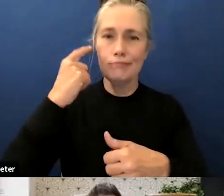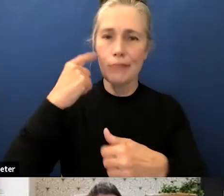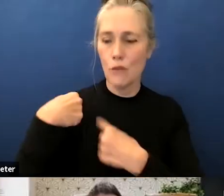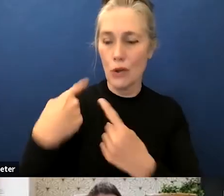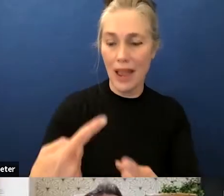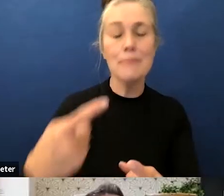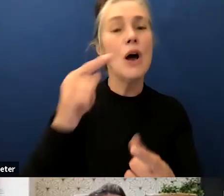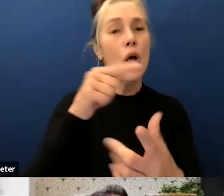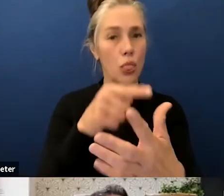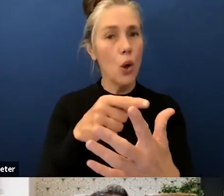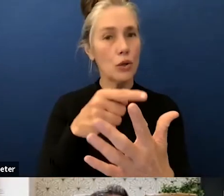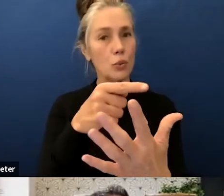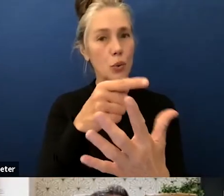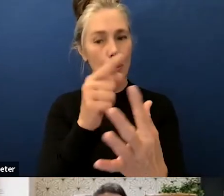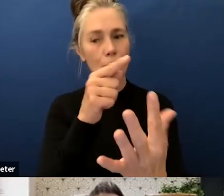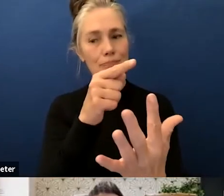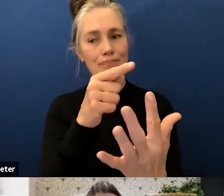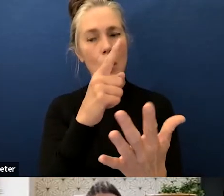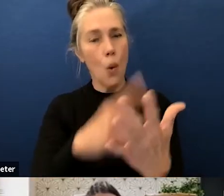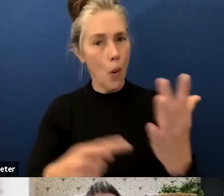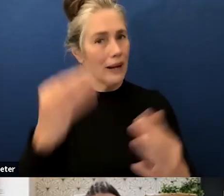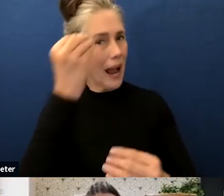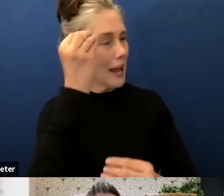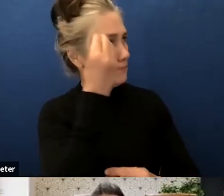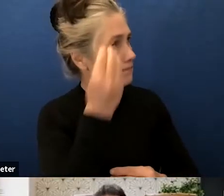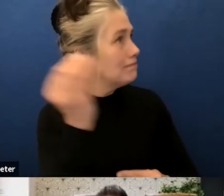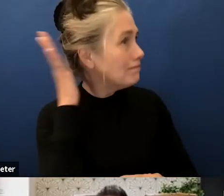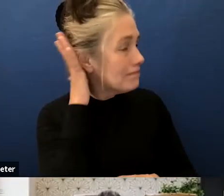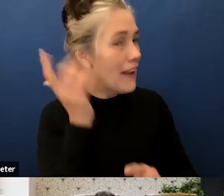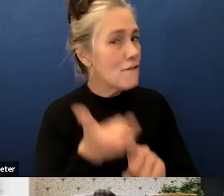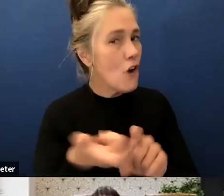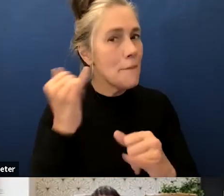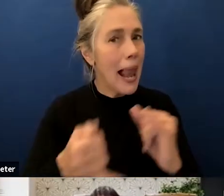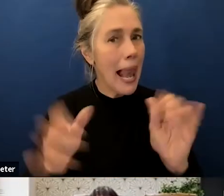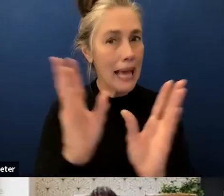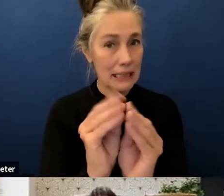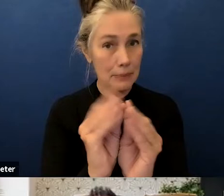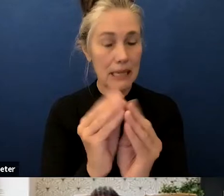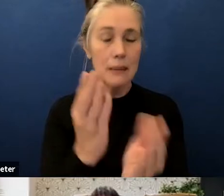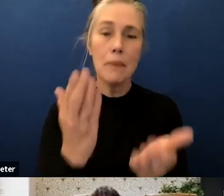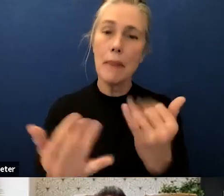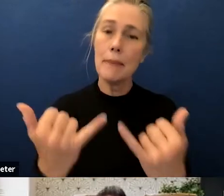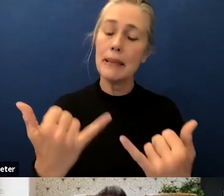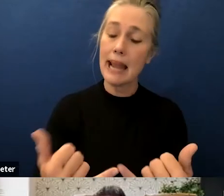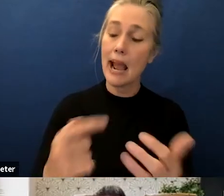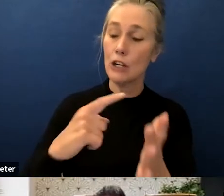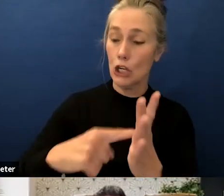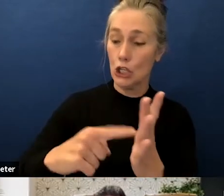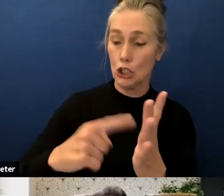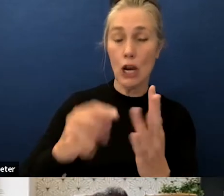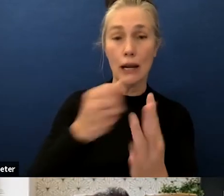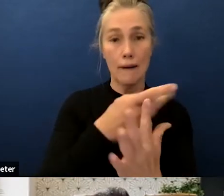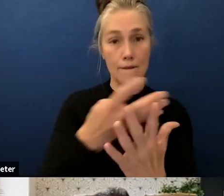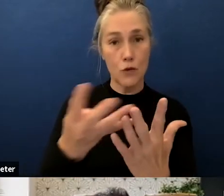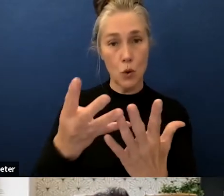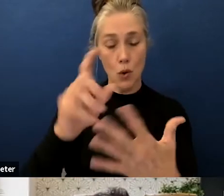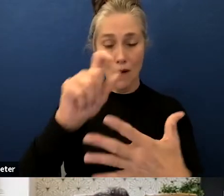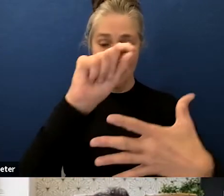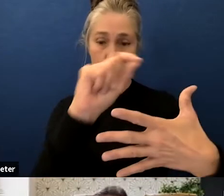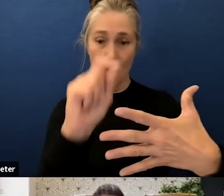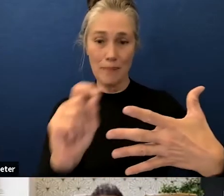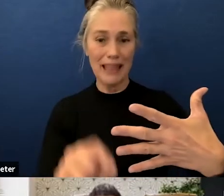and then again tonight i'm hoping that we can maybe uh at a minimum check uh a couple off the list i think we've got